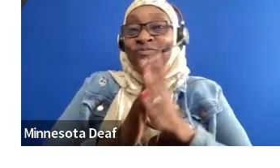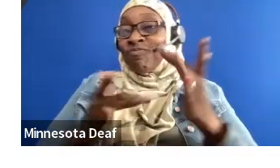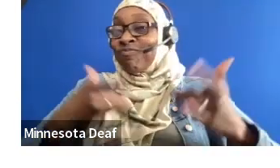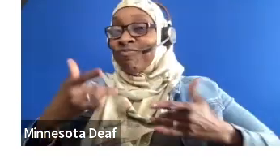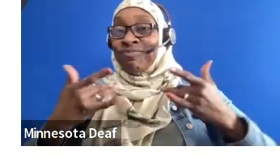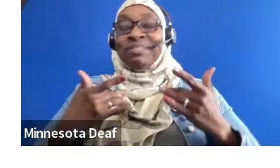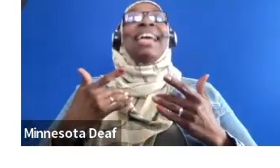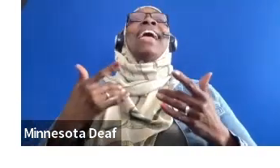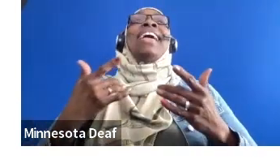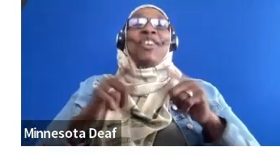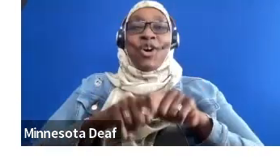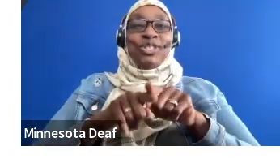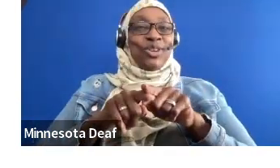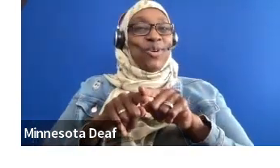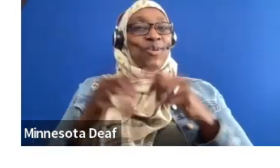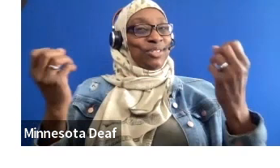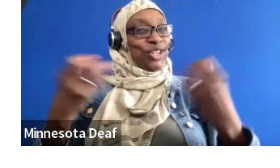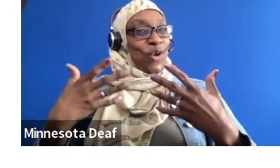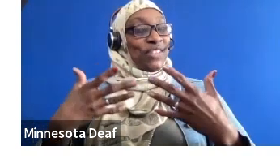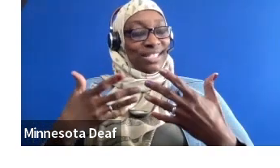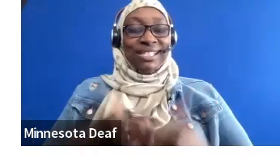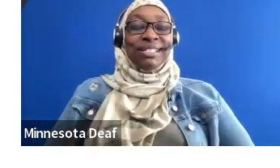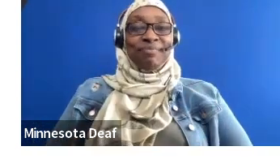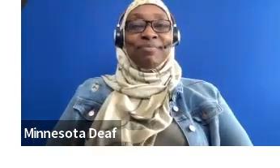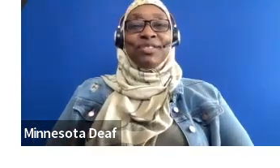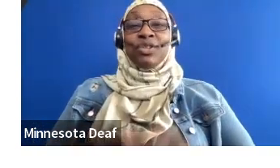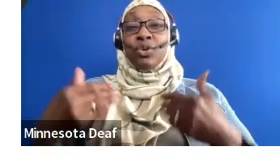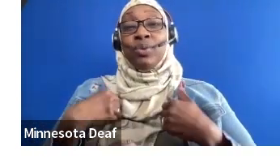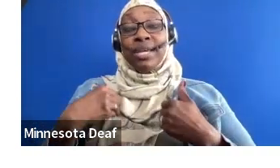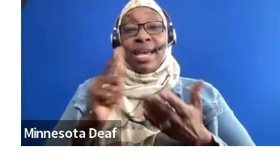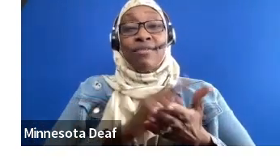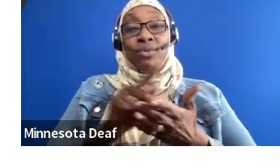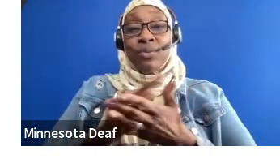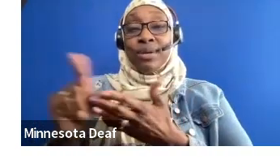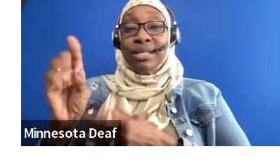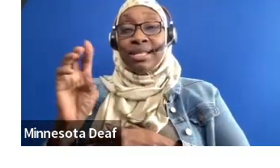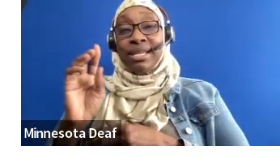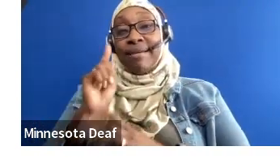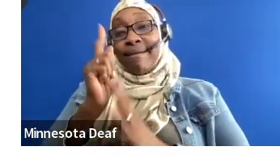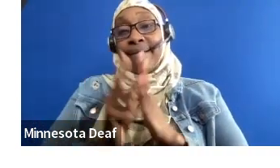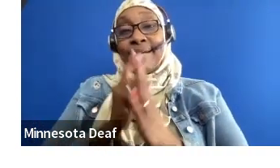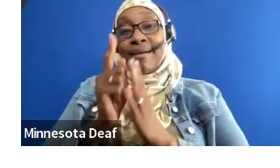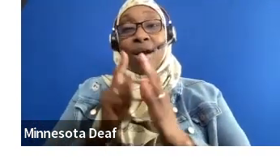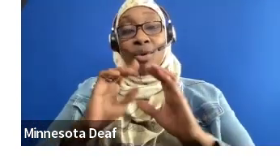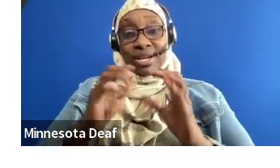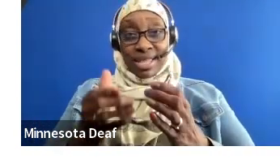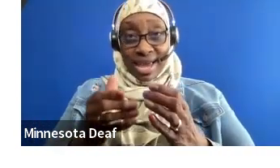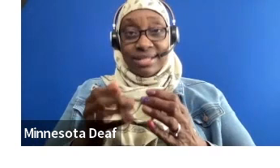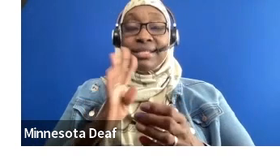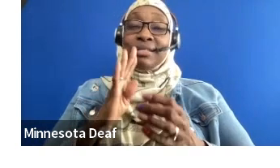So, you know, some of our classroom offerings, right? We have weekly 60-minute classes at each of these schools covering career readiness,